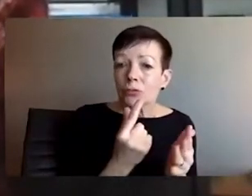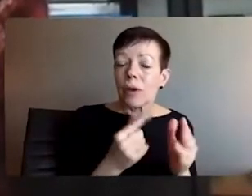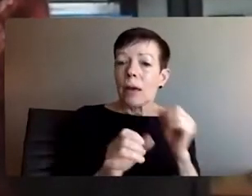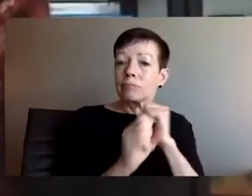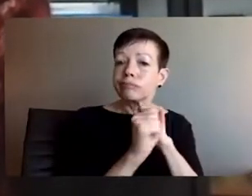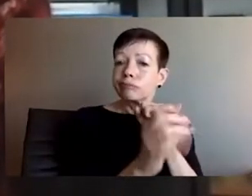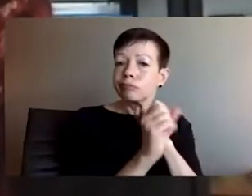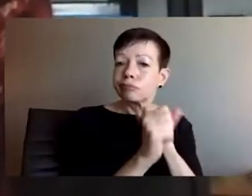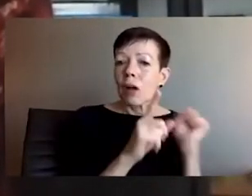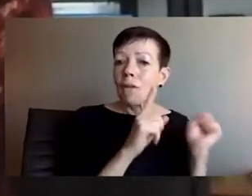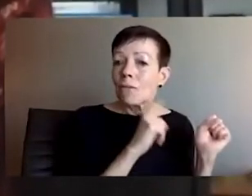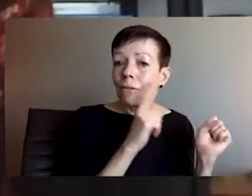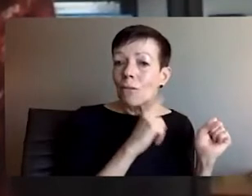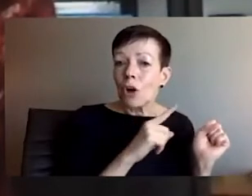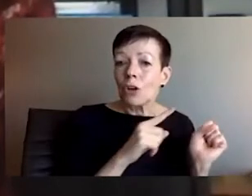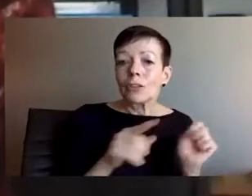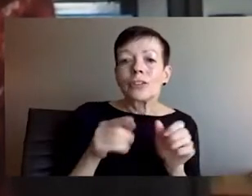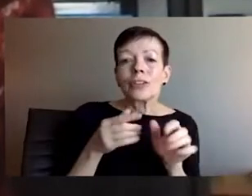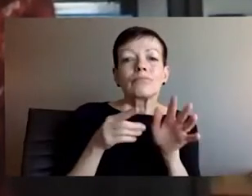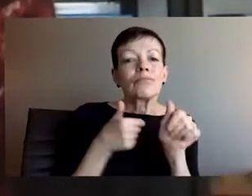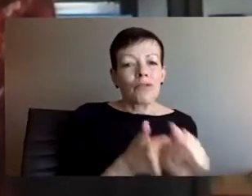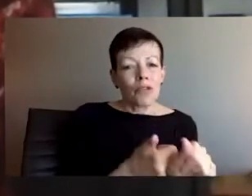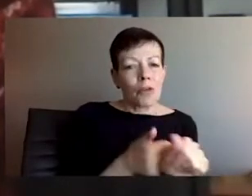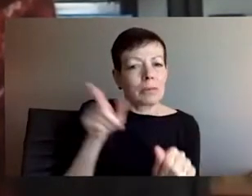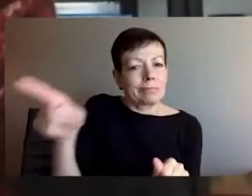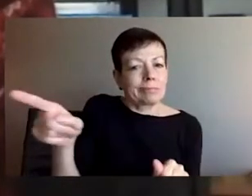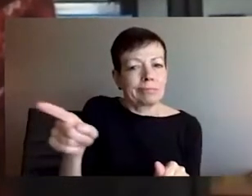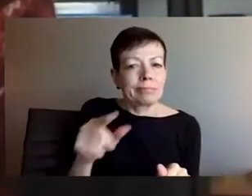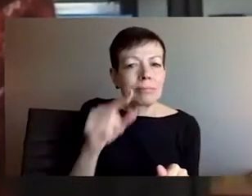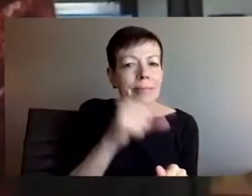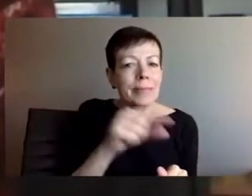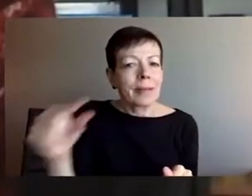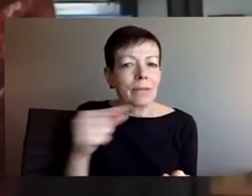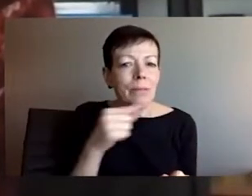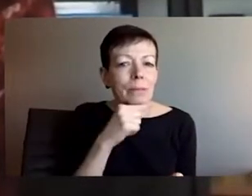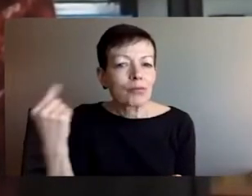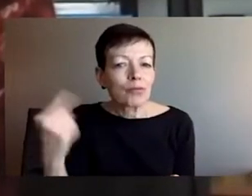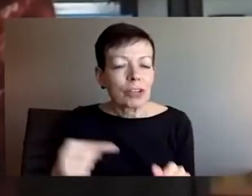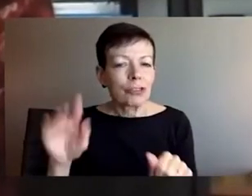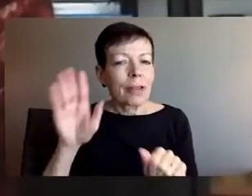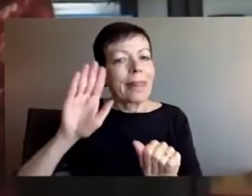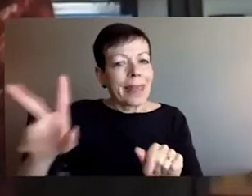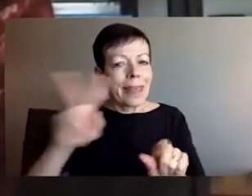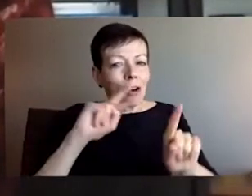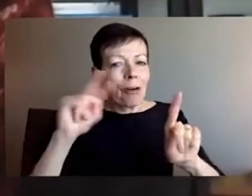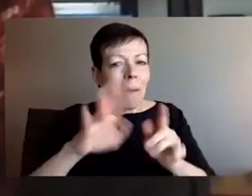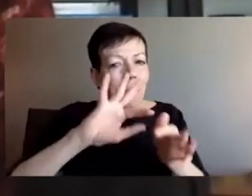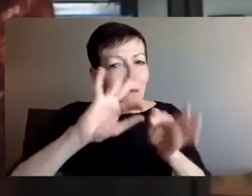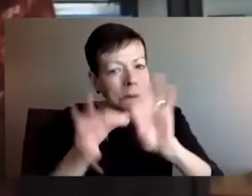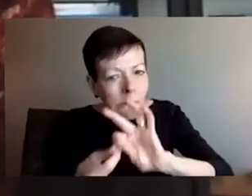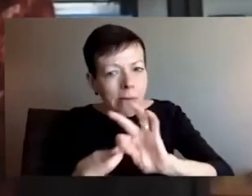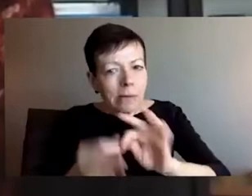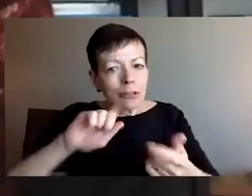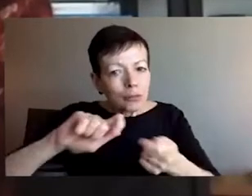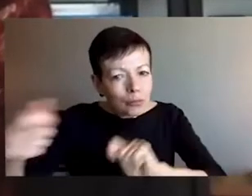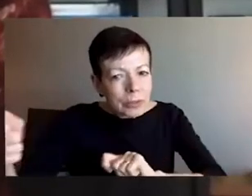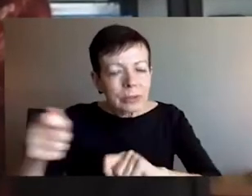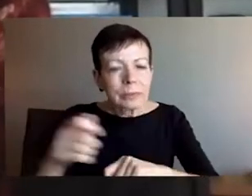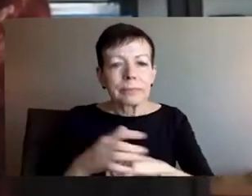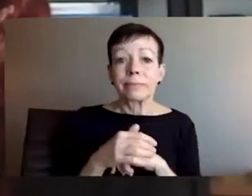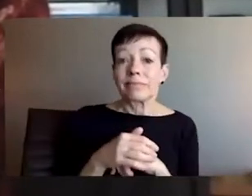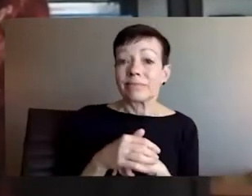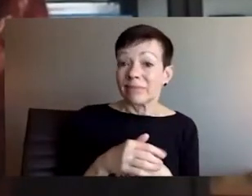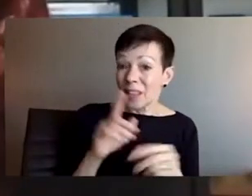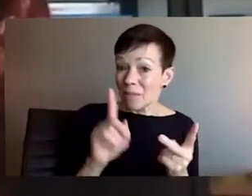That narratives about what is happening in Ukraine are available on social media that